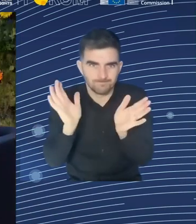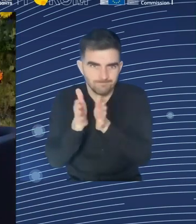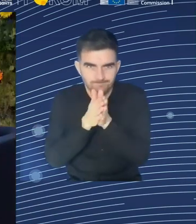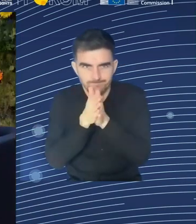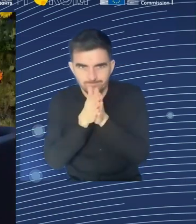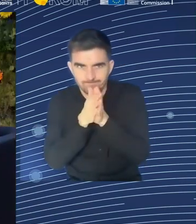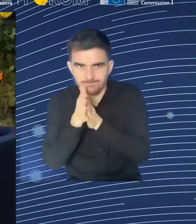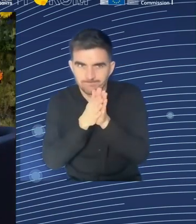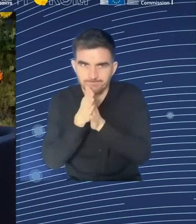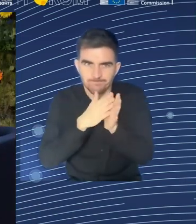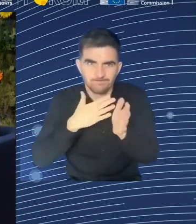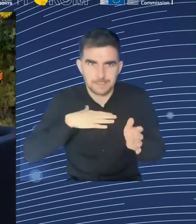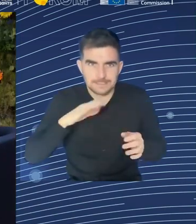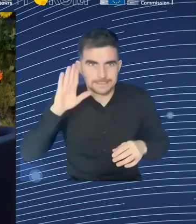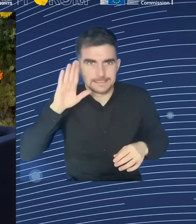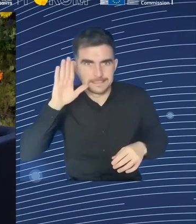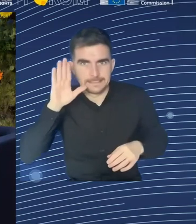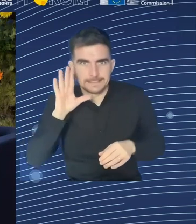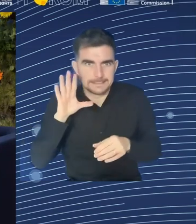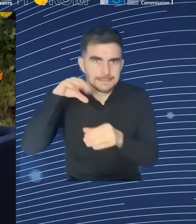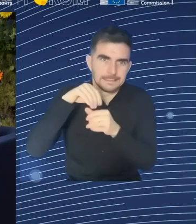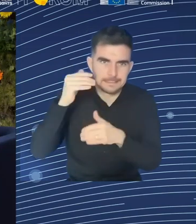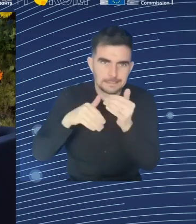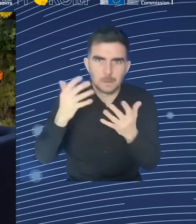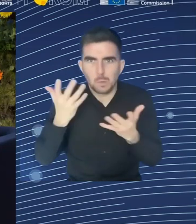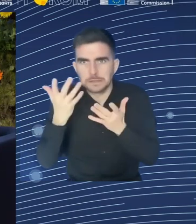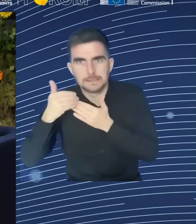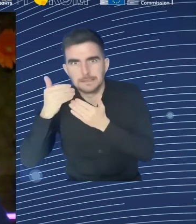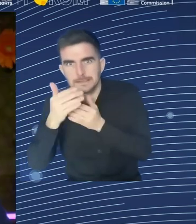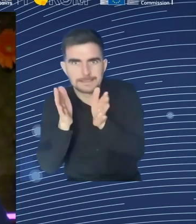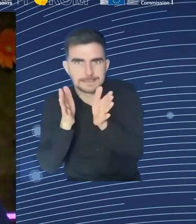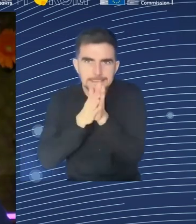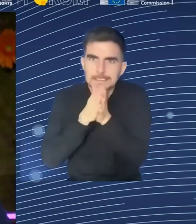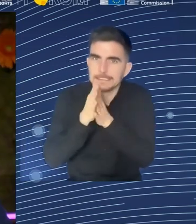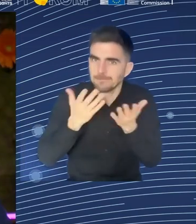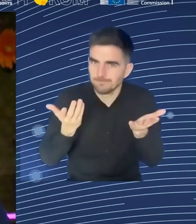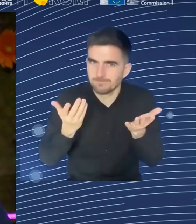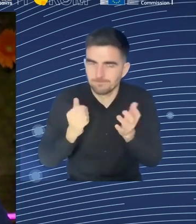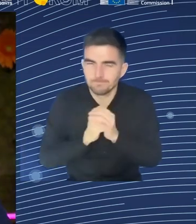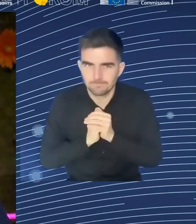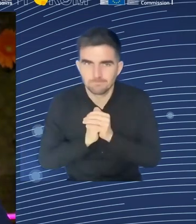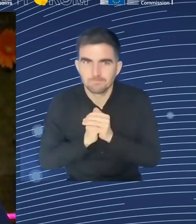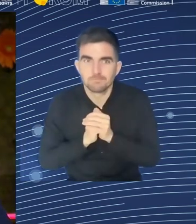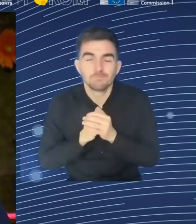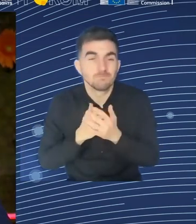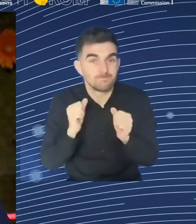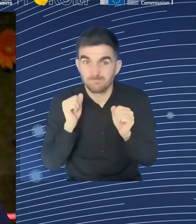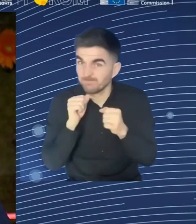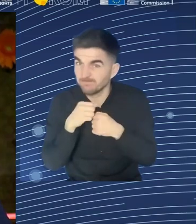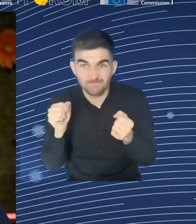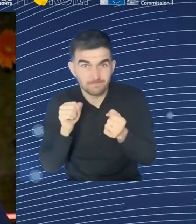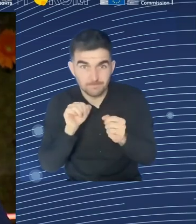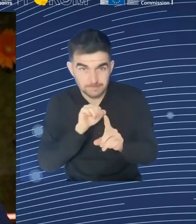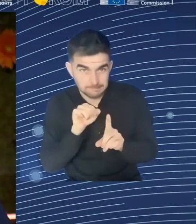know thousands of cases, right? And I don't know. But in Spain, if I just tell you about banks, this is like, at least in